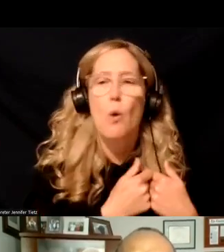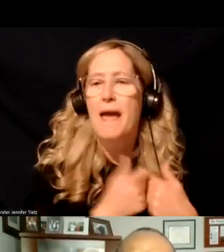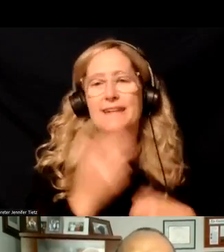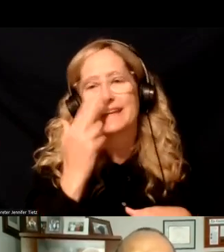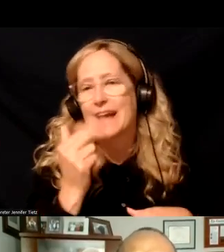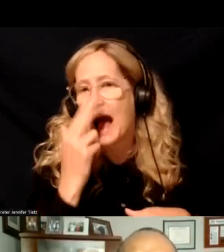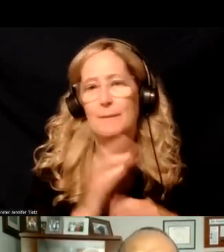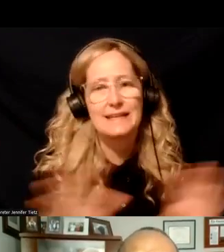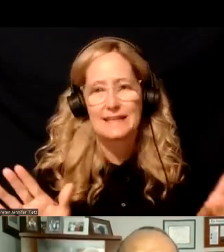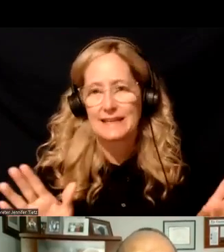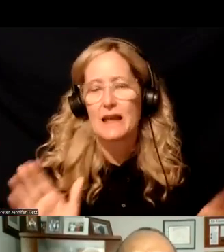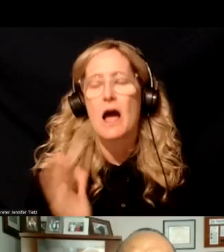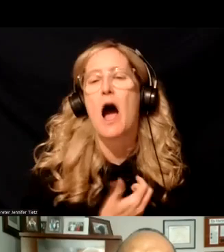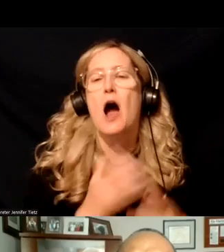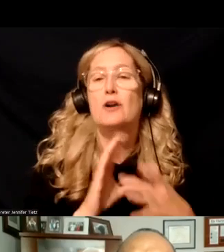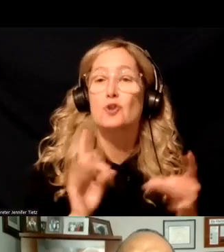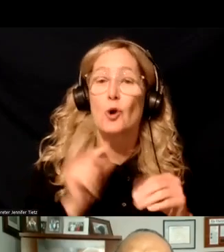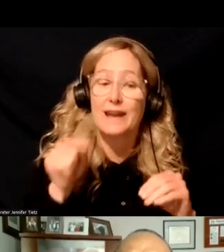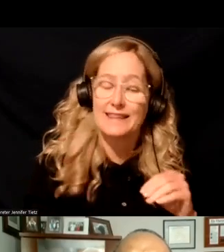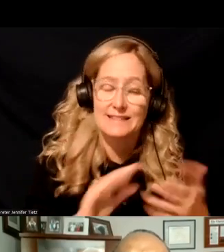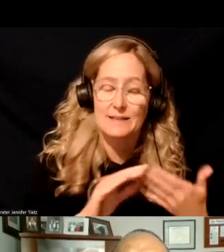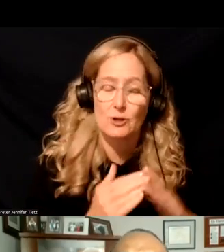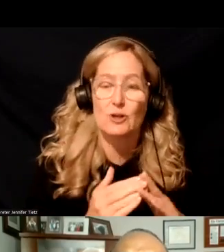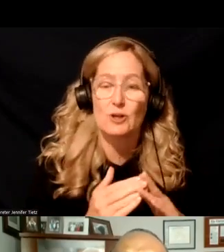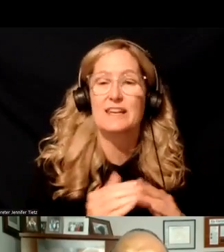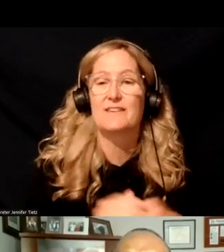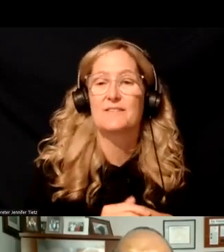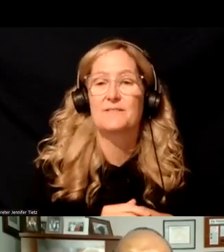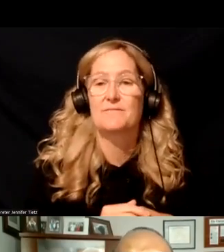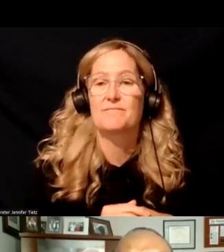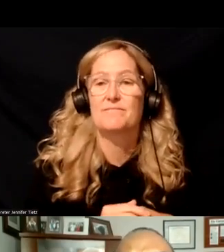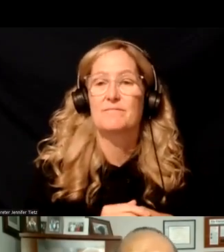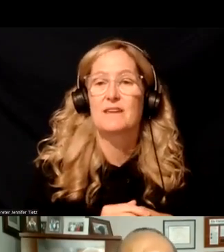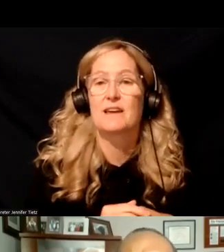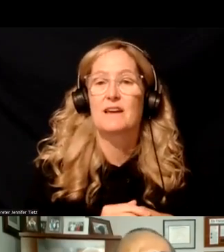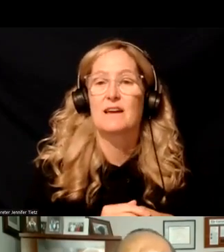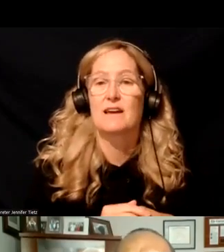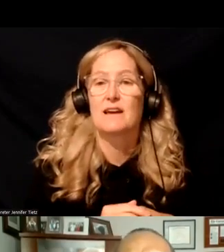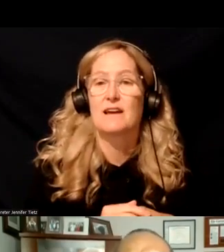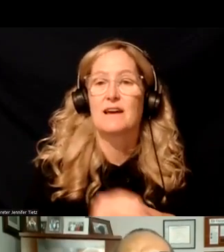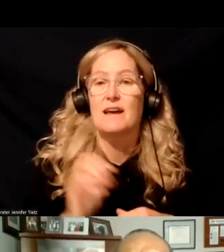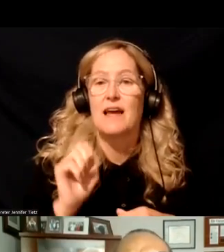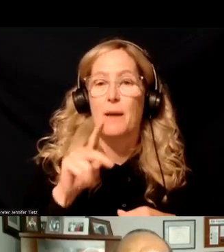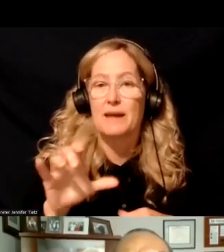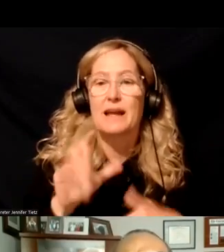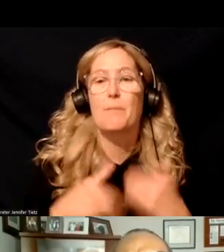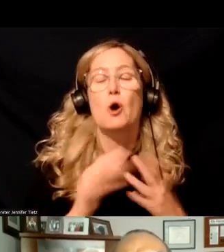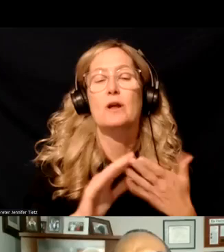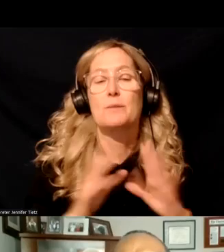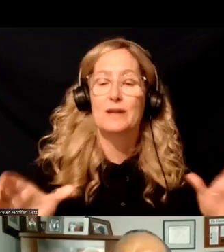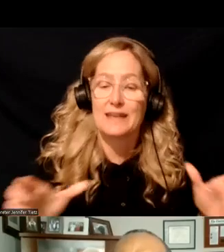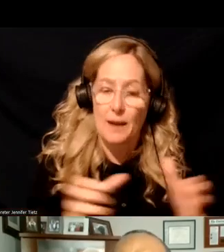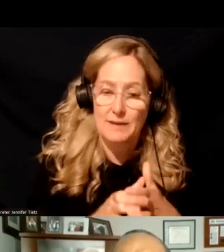Our story, the story of this community is about, is an epic about a community coming together from